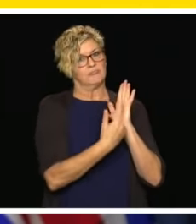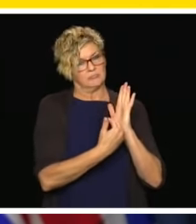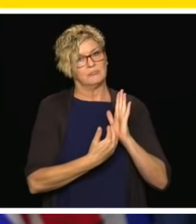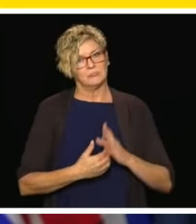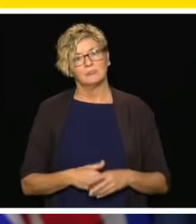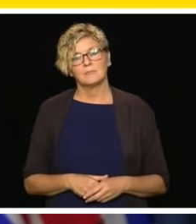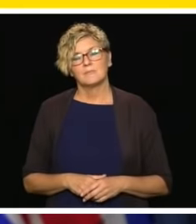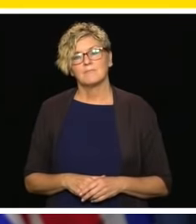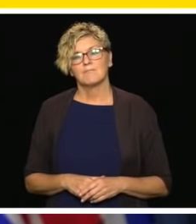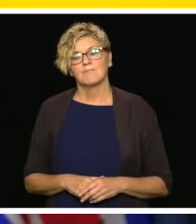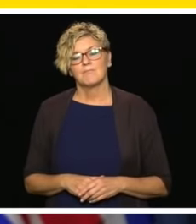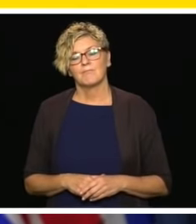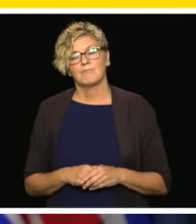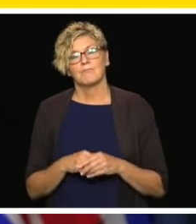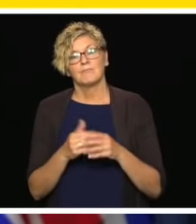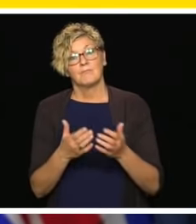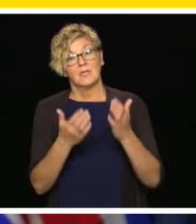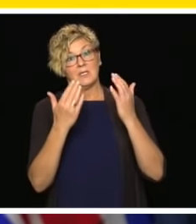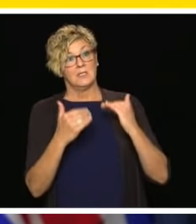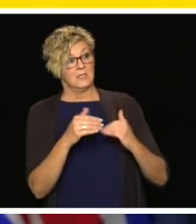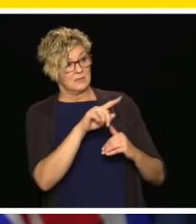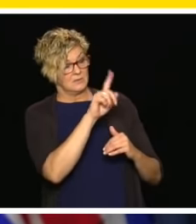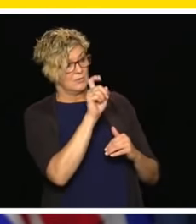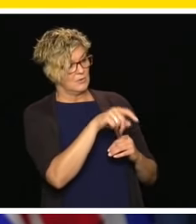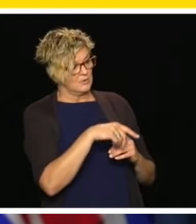Next we'll go to a question from Tanya Fletcher.